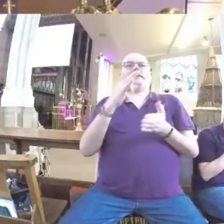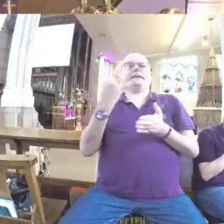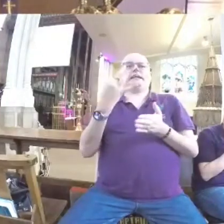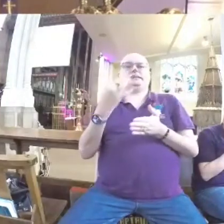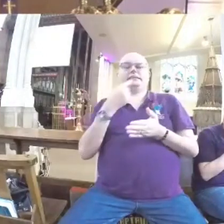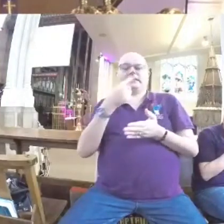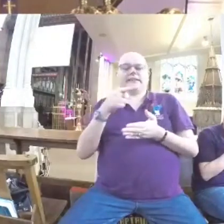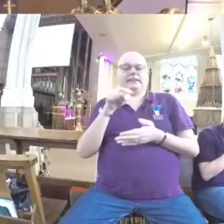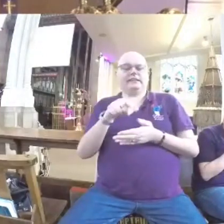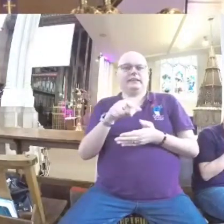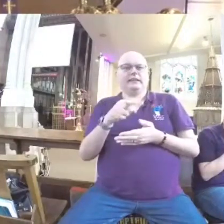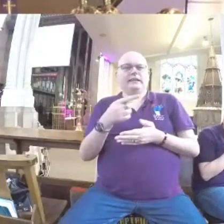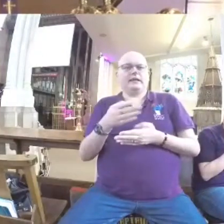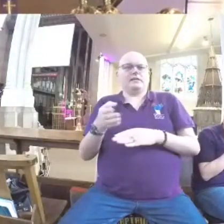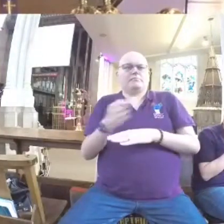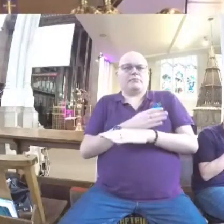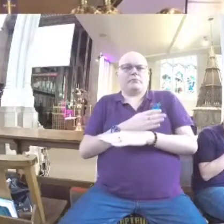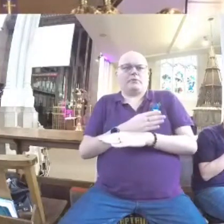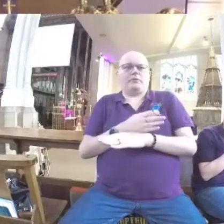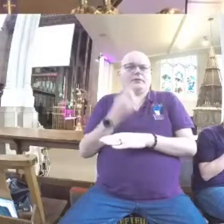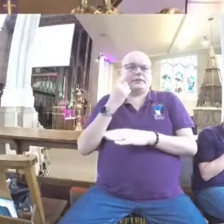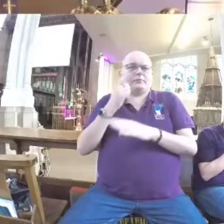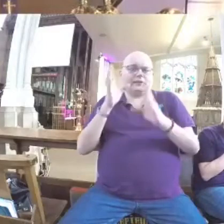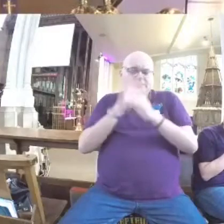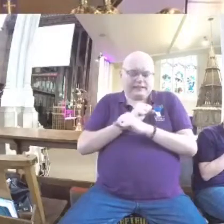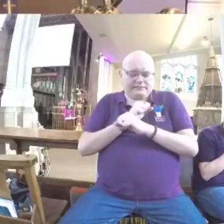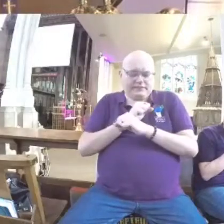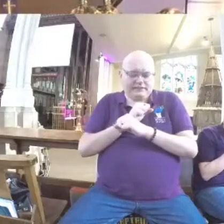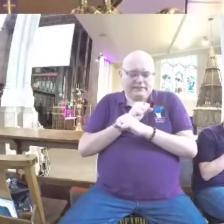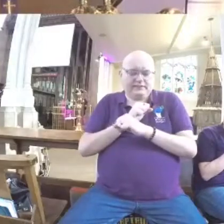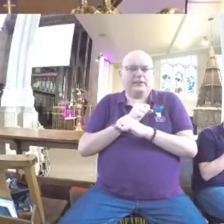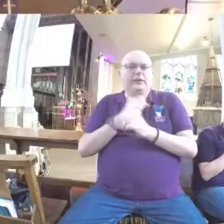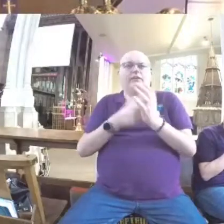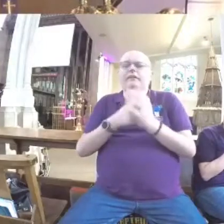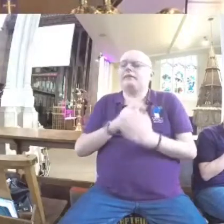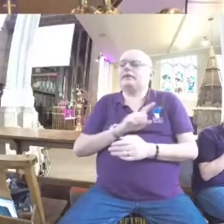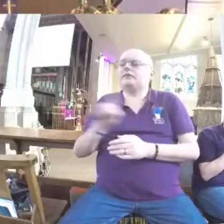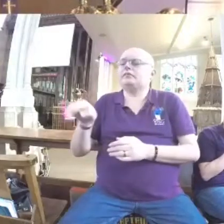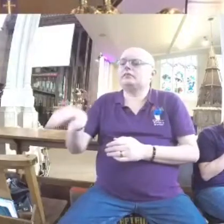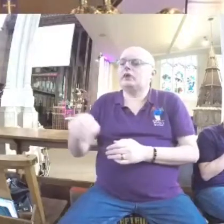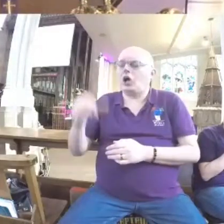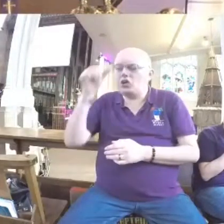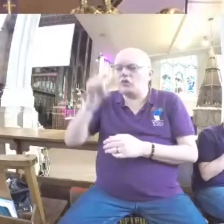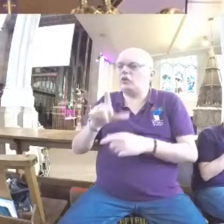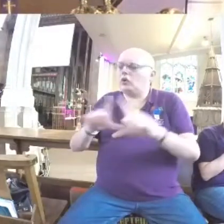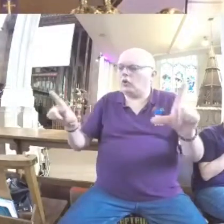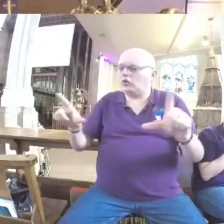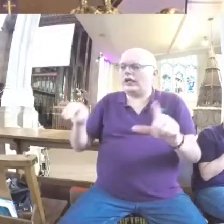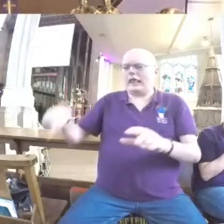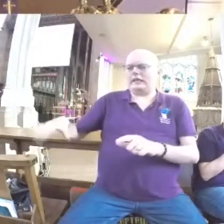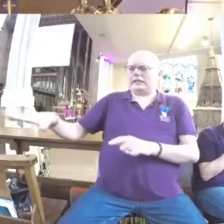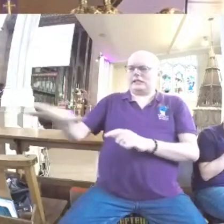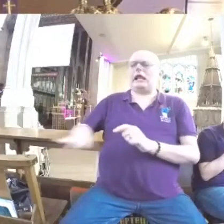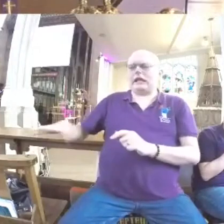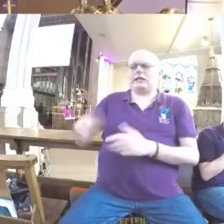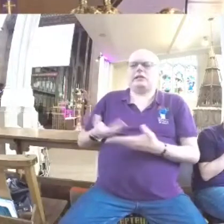spies laid down for the night, she went up on the roof and said to them, I know that the Lord has given you this land, and that a